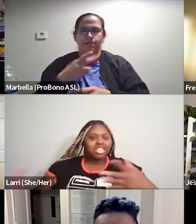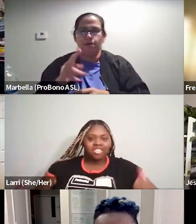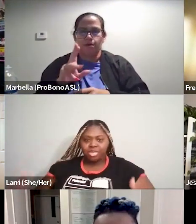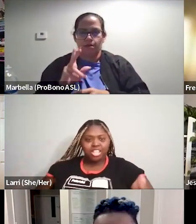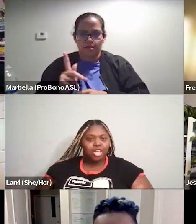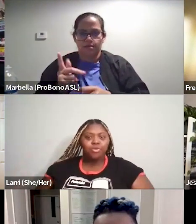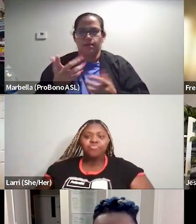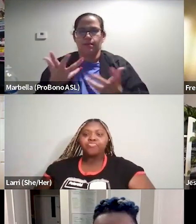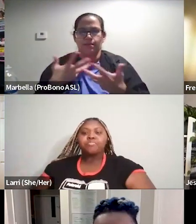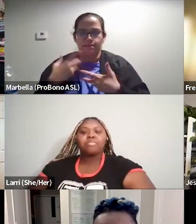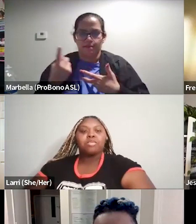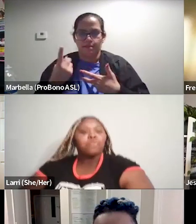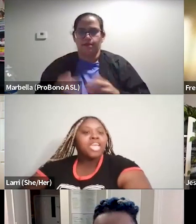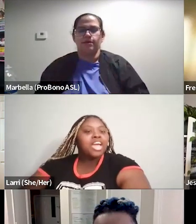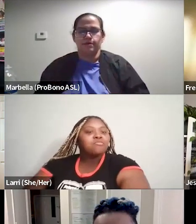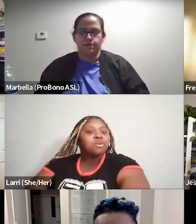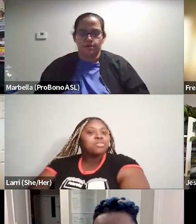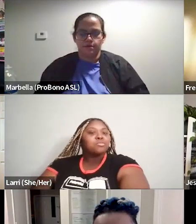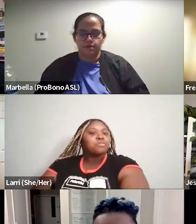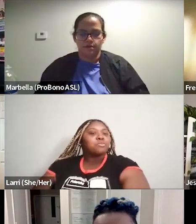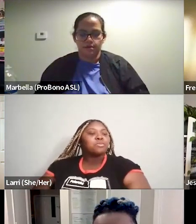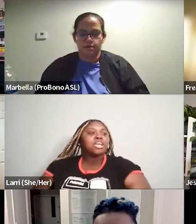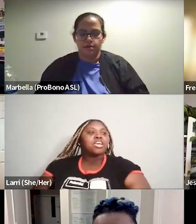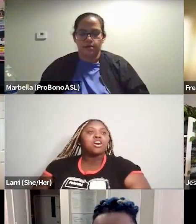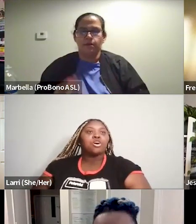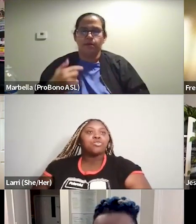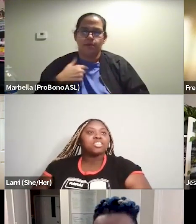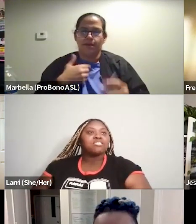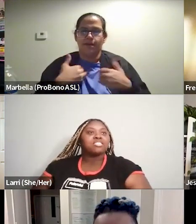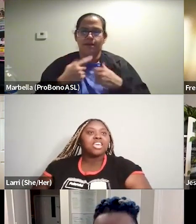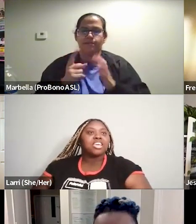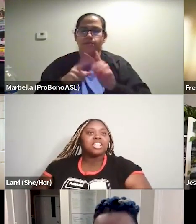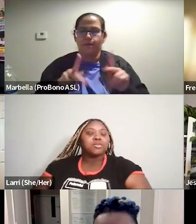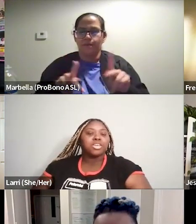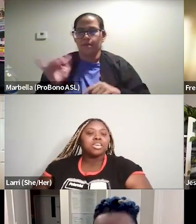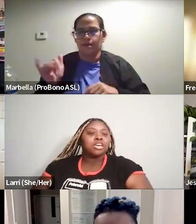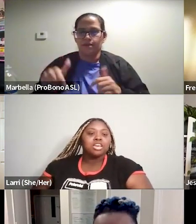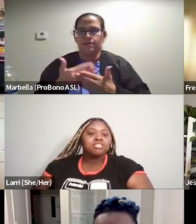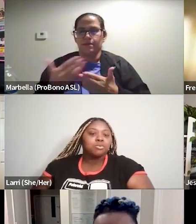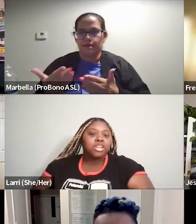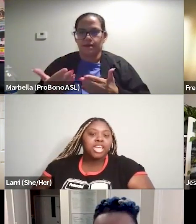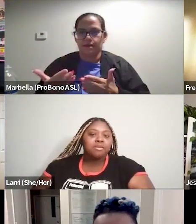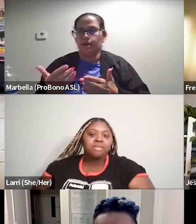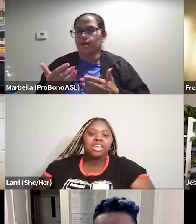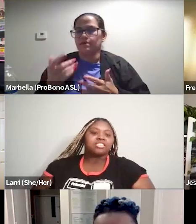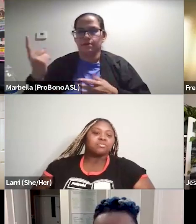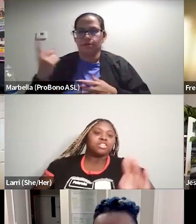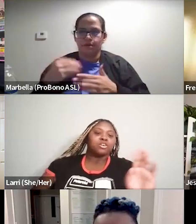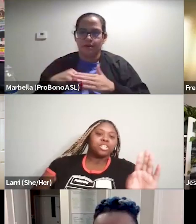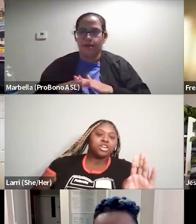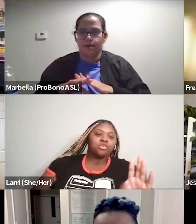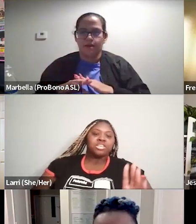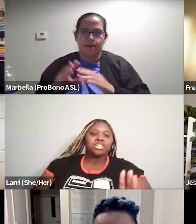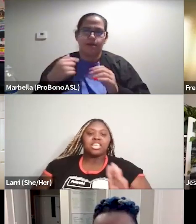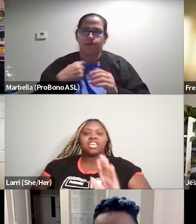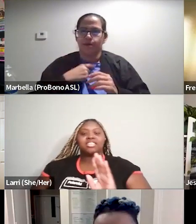leave me alone. Um, but we have moments when people will be like, oh, this thing, like we, someone came at us and